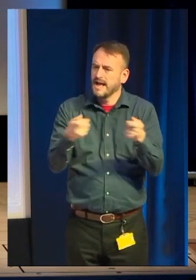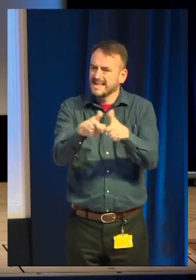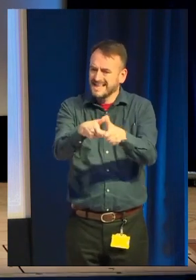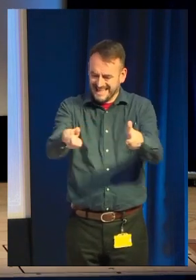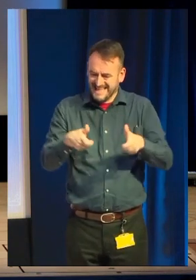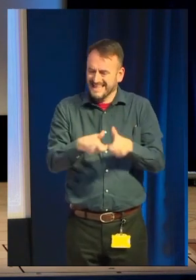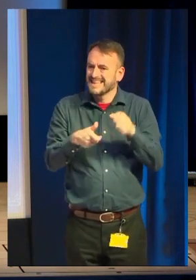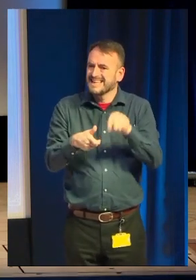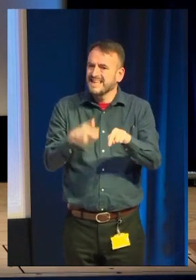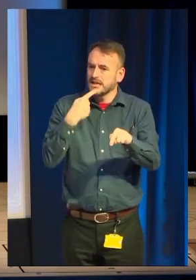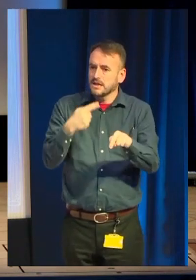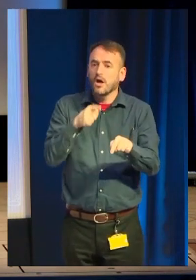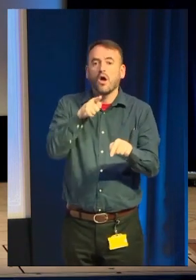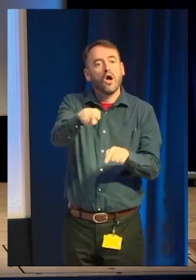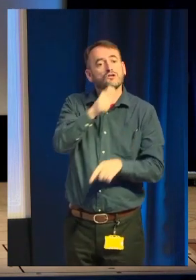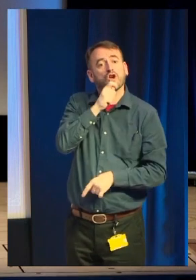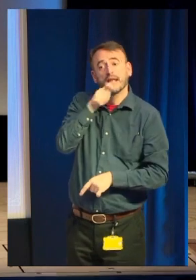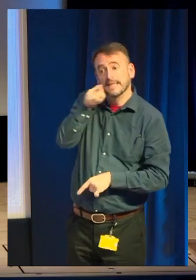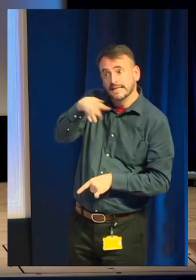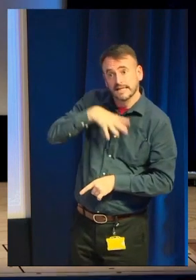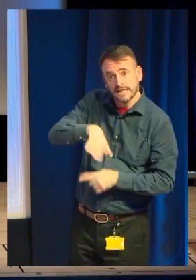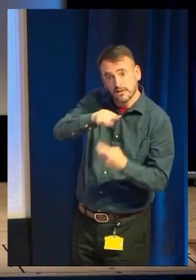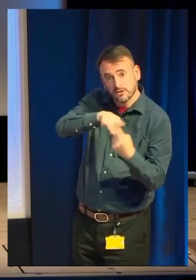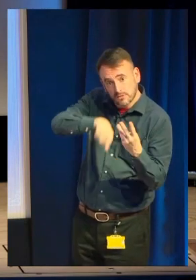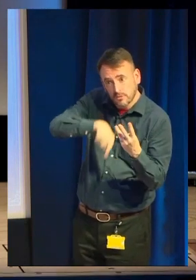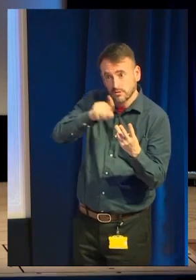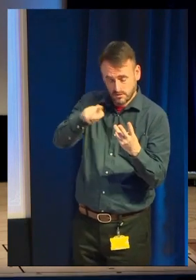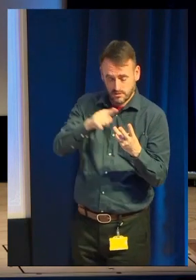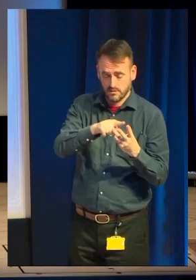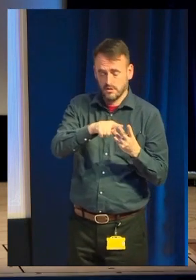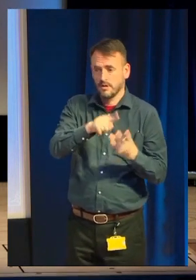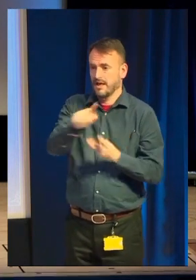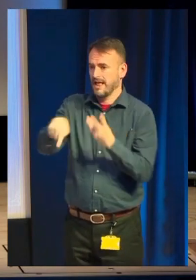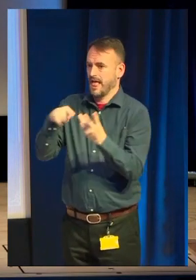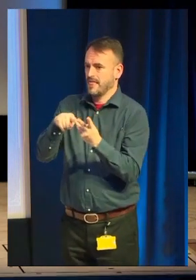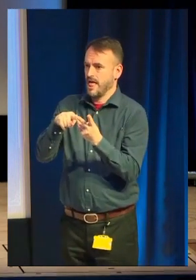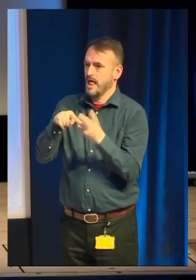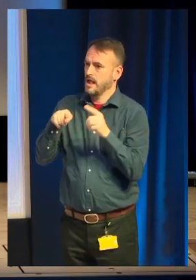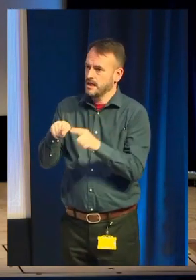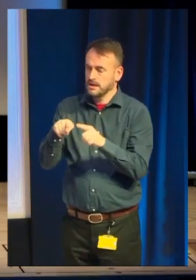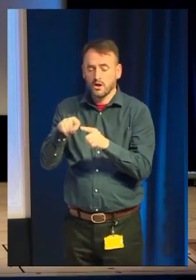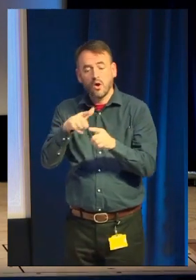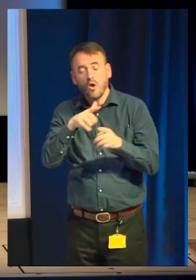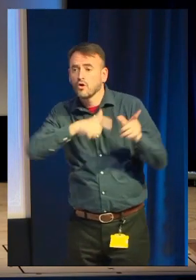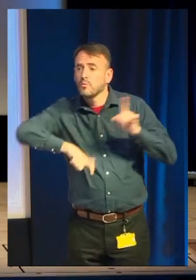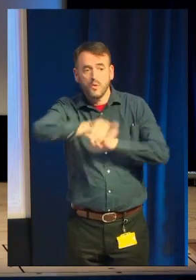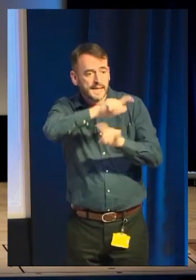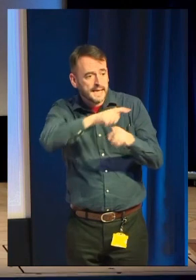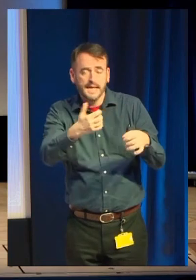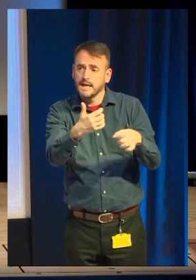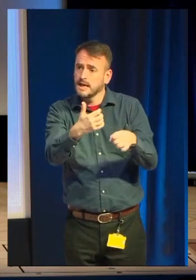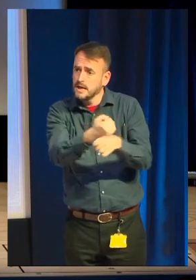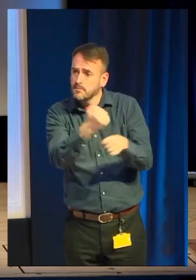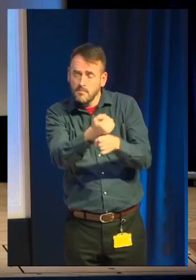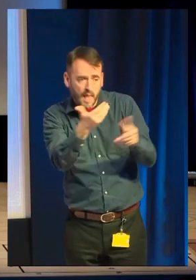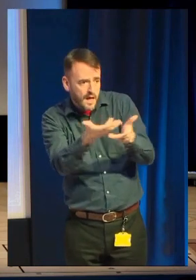is. And you need some ongoing way of communicating with your players, your community. Email is great